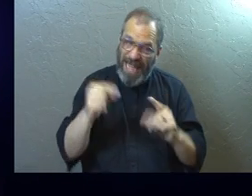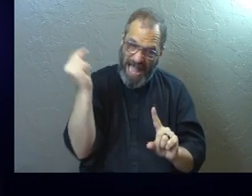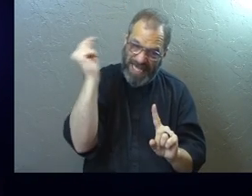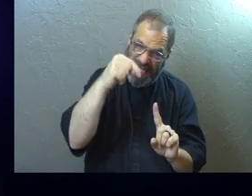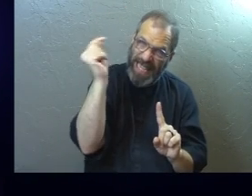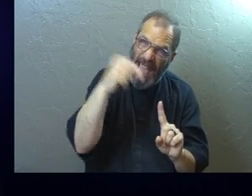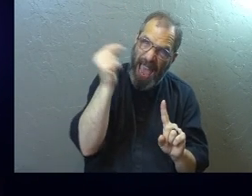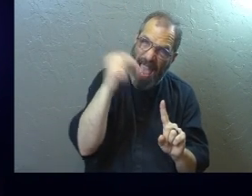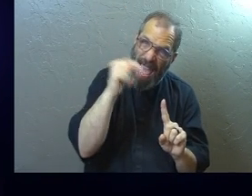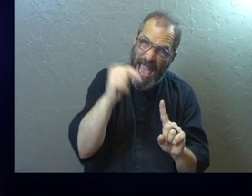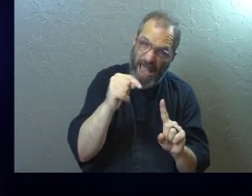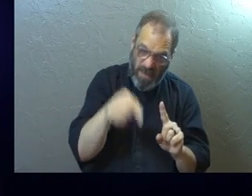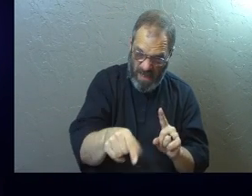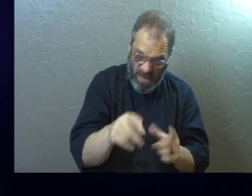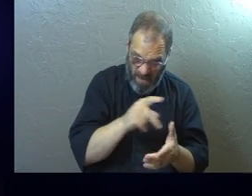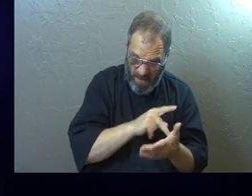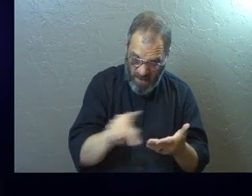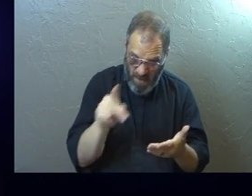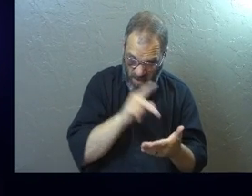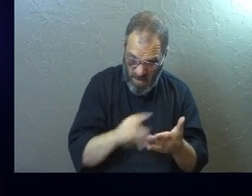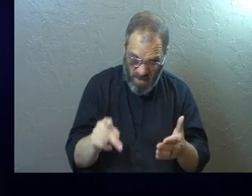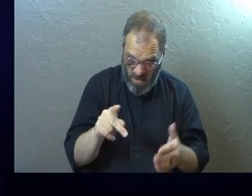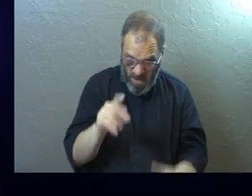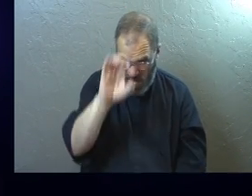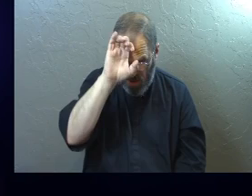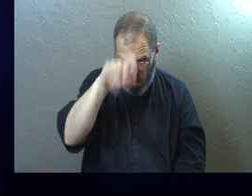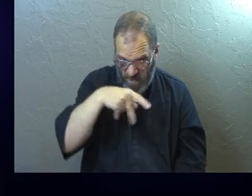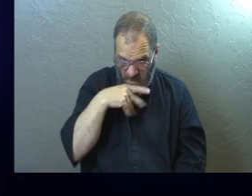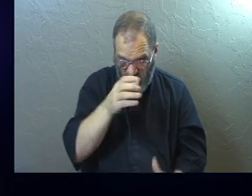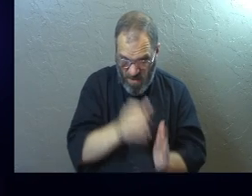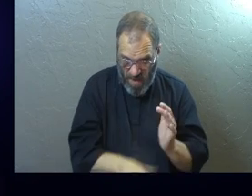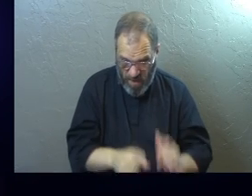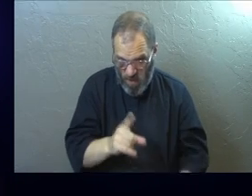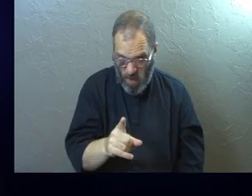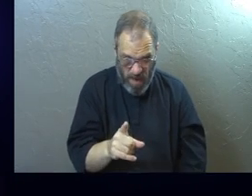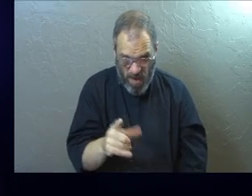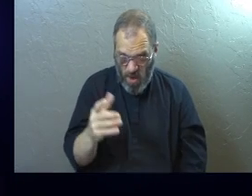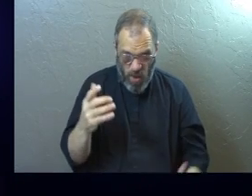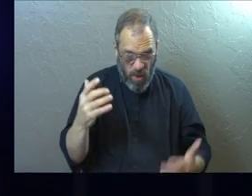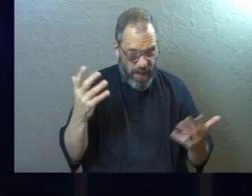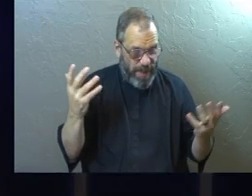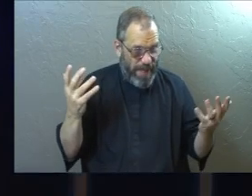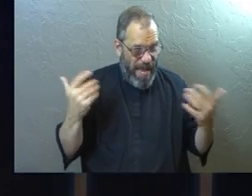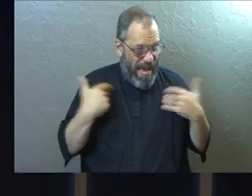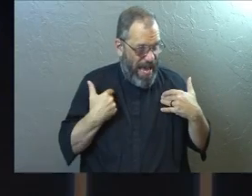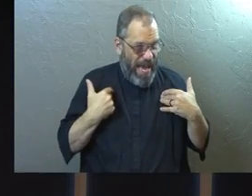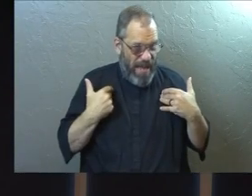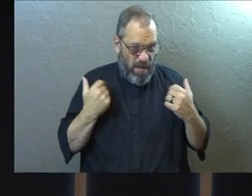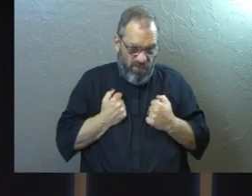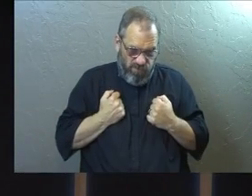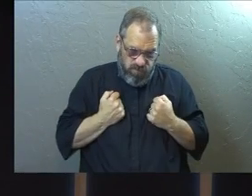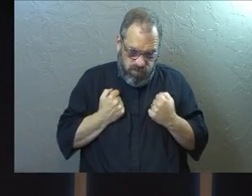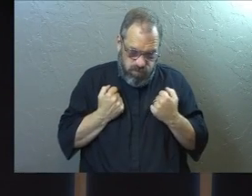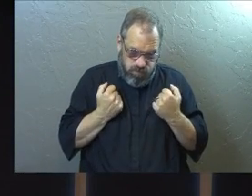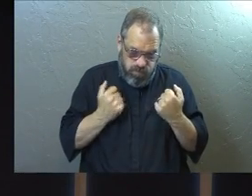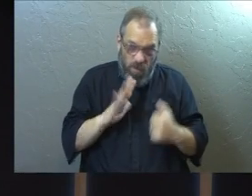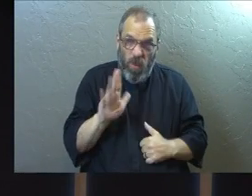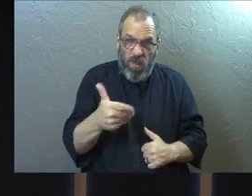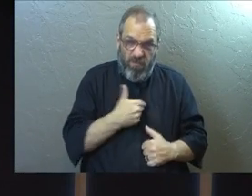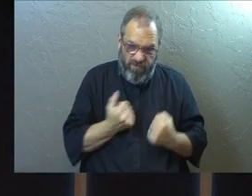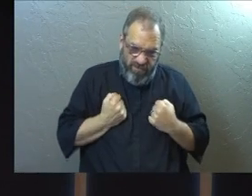This passage that Paul's talking about, it is for those with weary, exhausted souls.